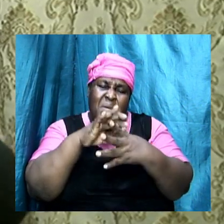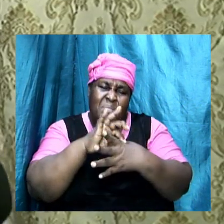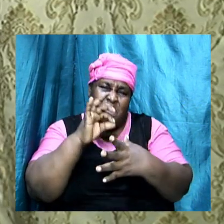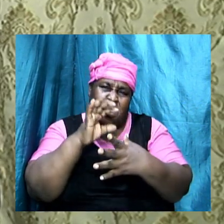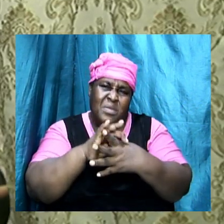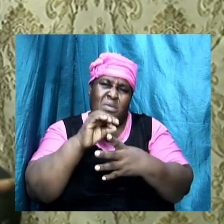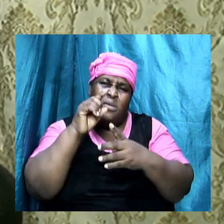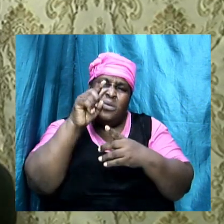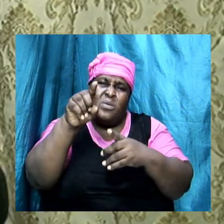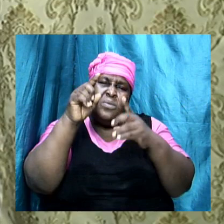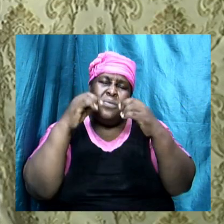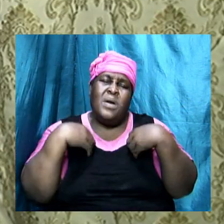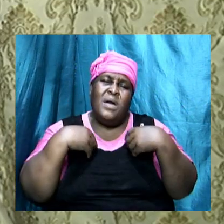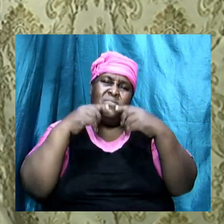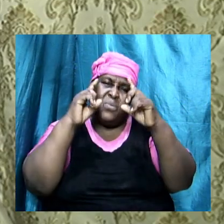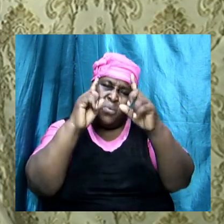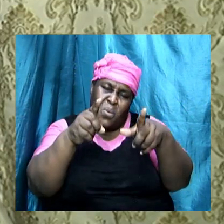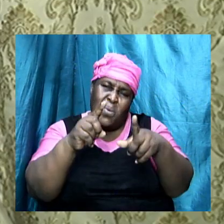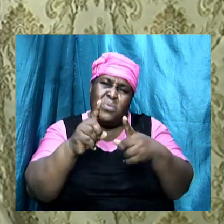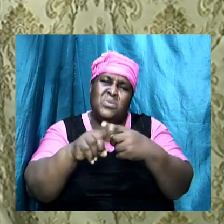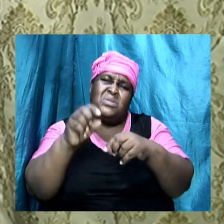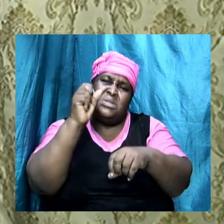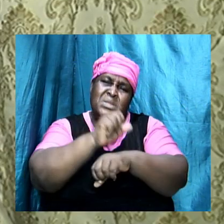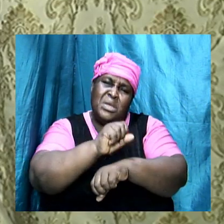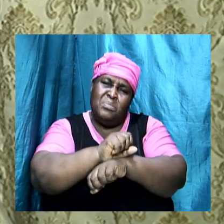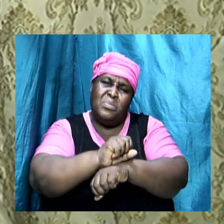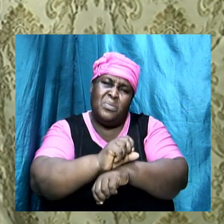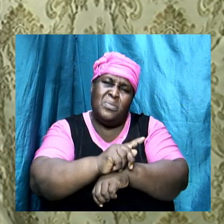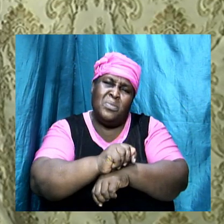the sacrifice and the worship was taking place